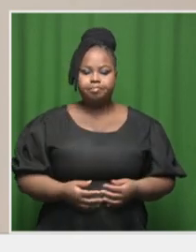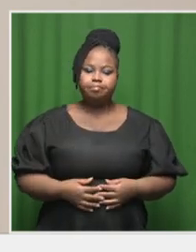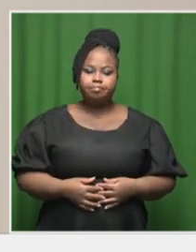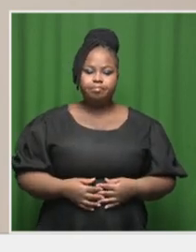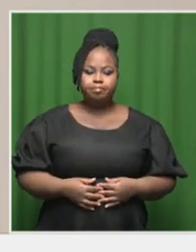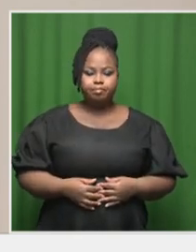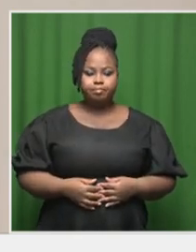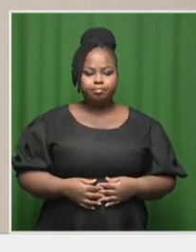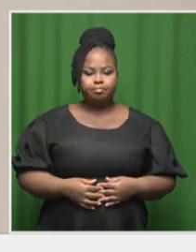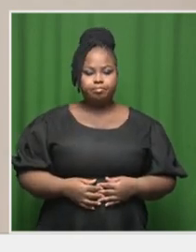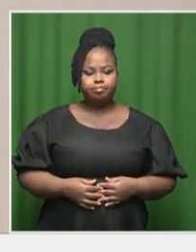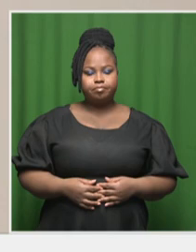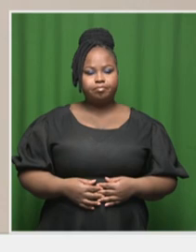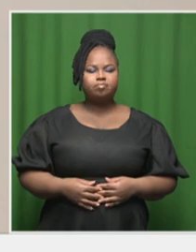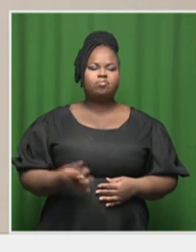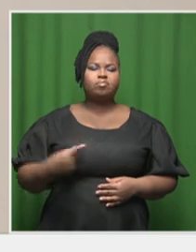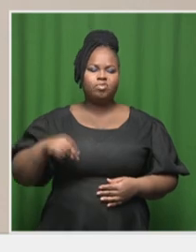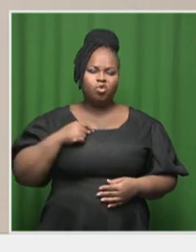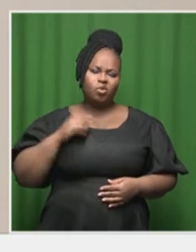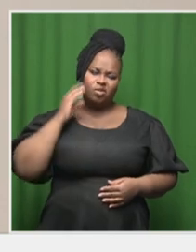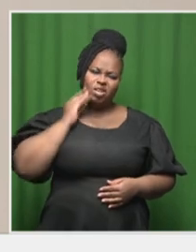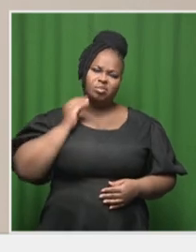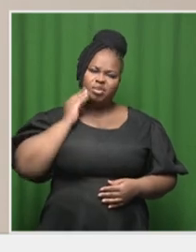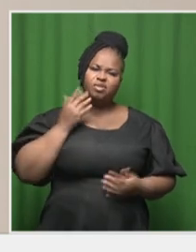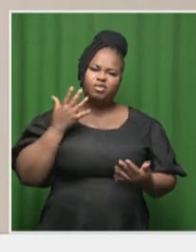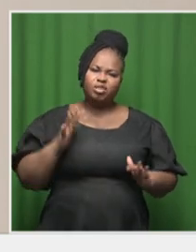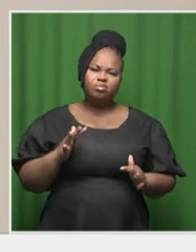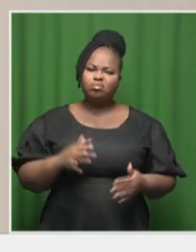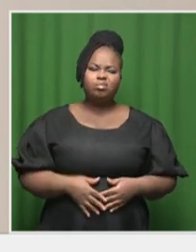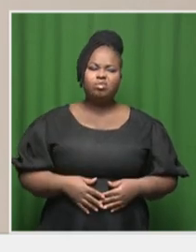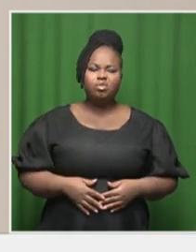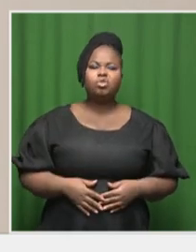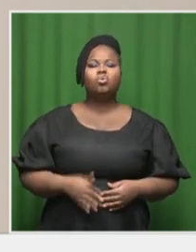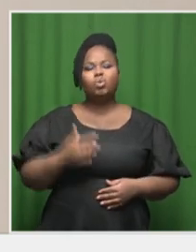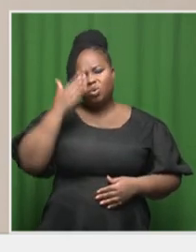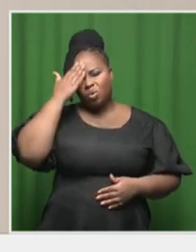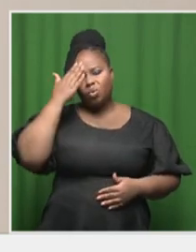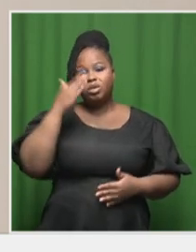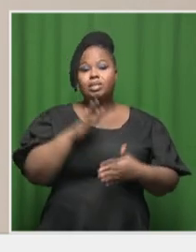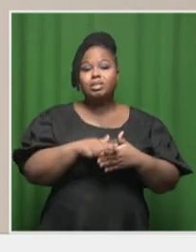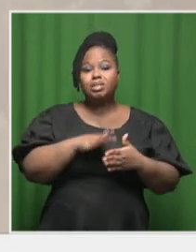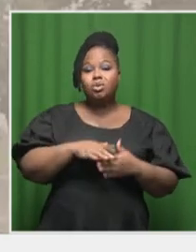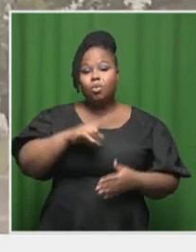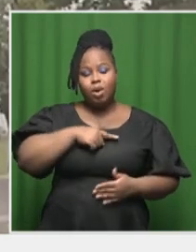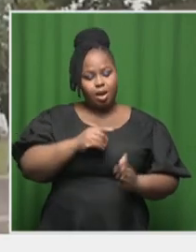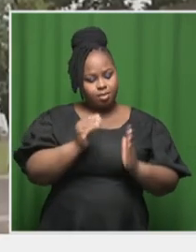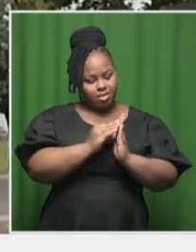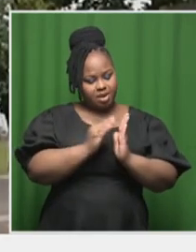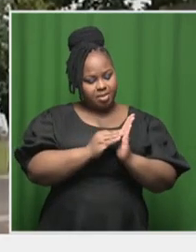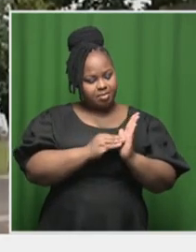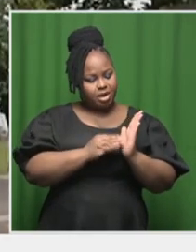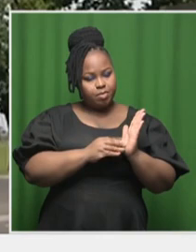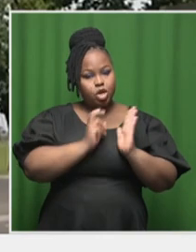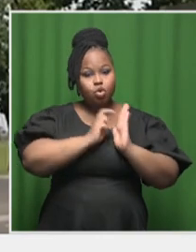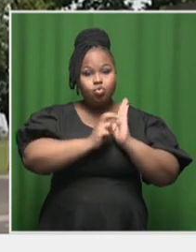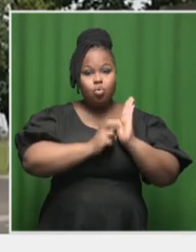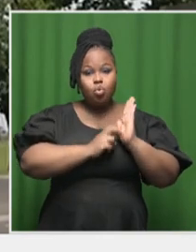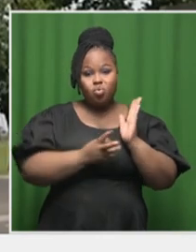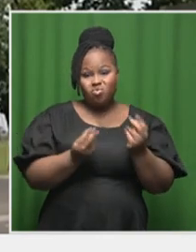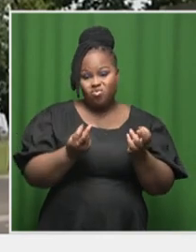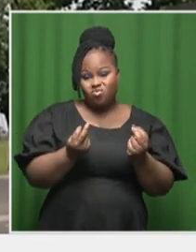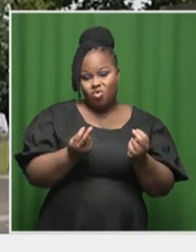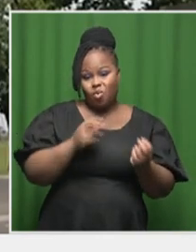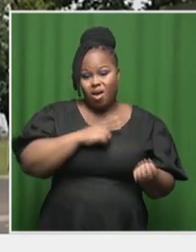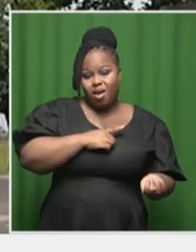We have a good experience and basis as to why we've put this, as I've indicated to you and the fact that they're out in the